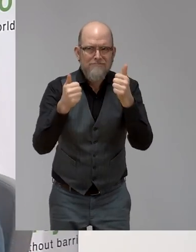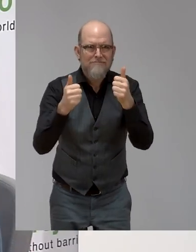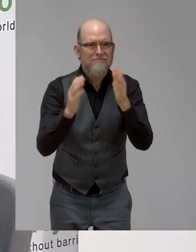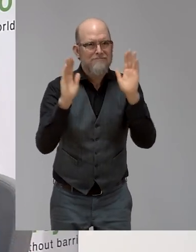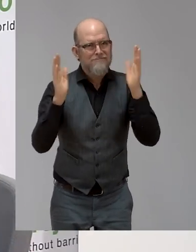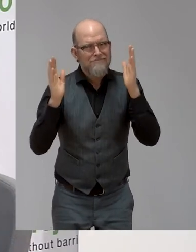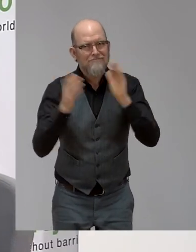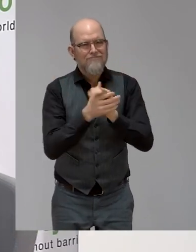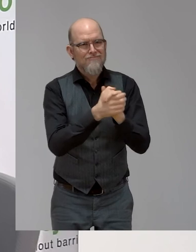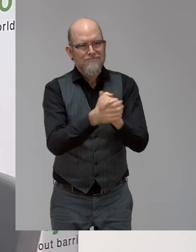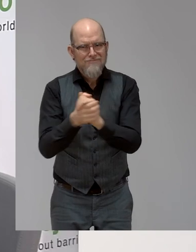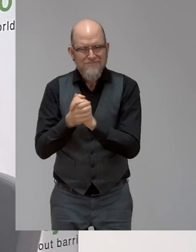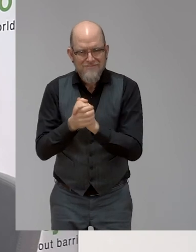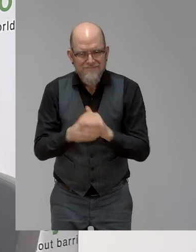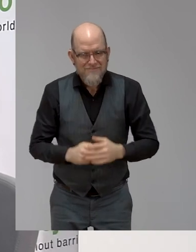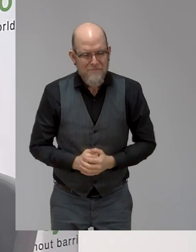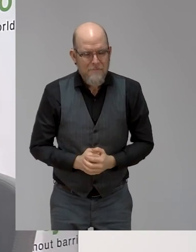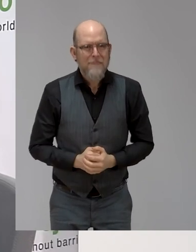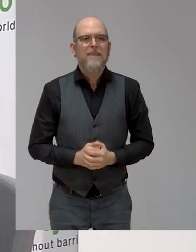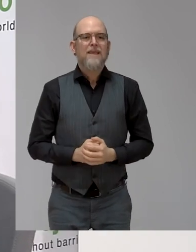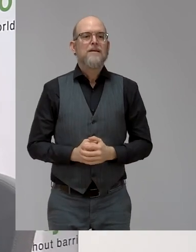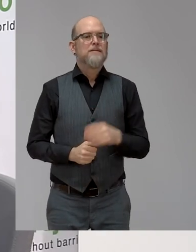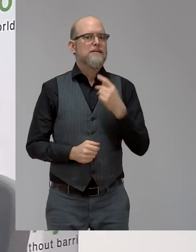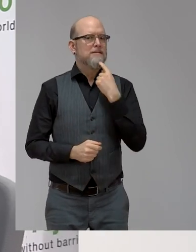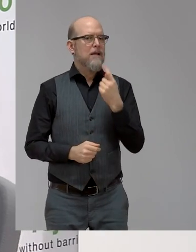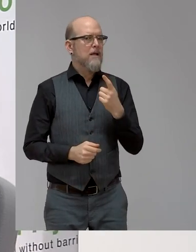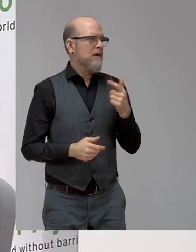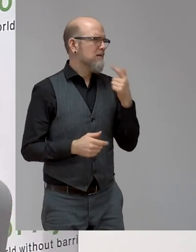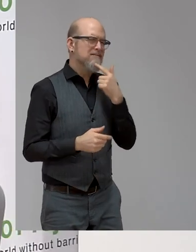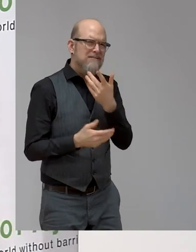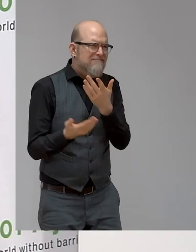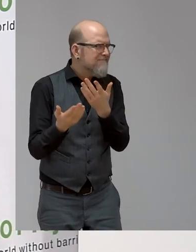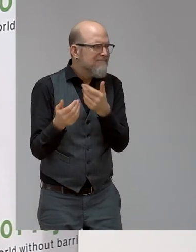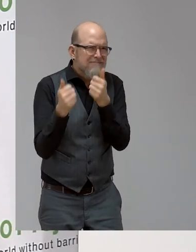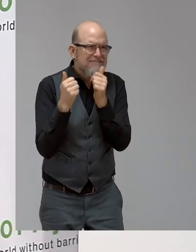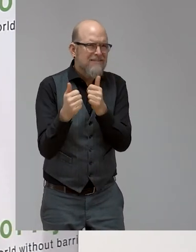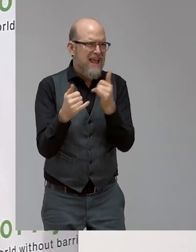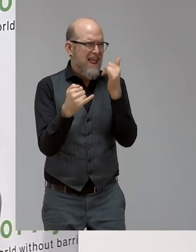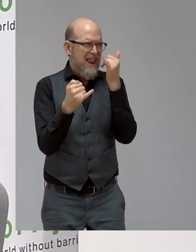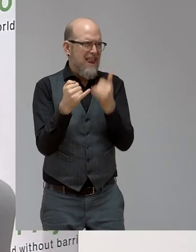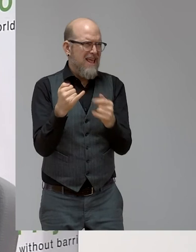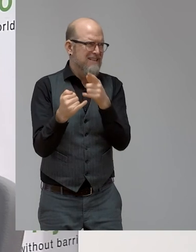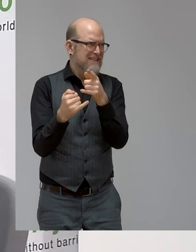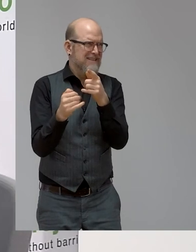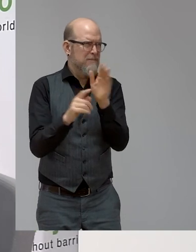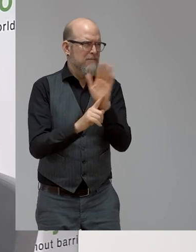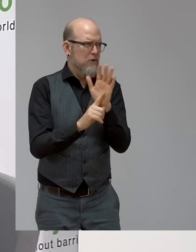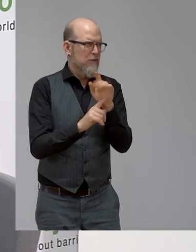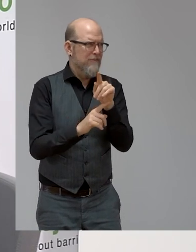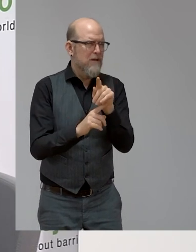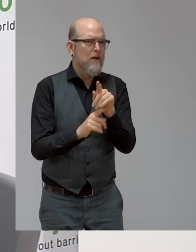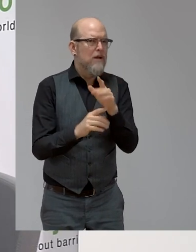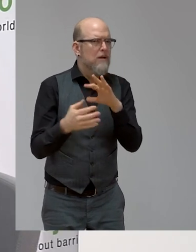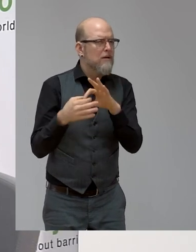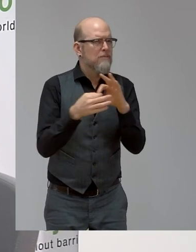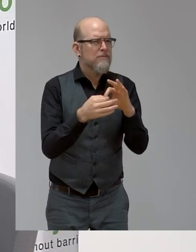This is really excellent. And let me start with the last one, which sort of is also the link to the one in